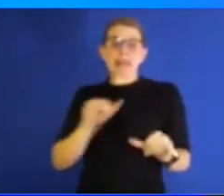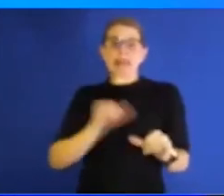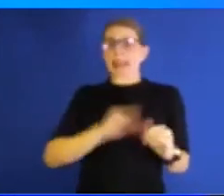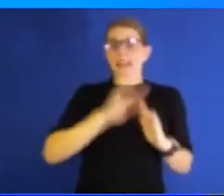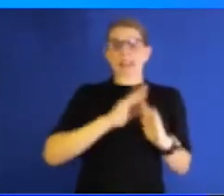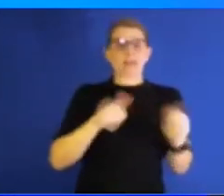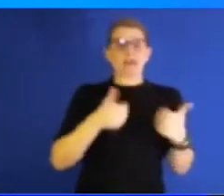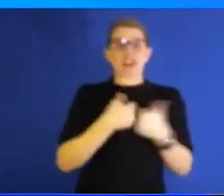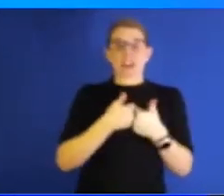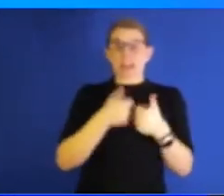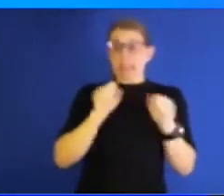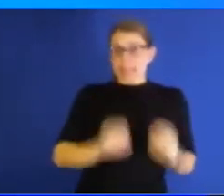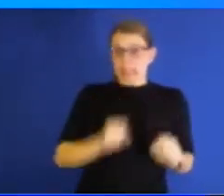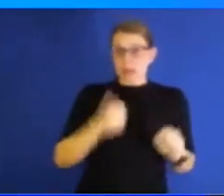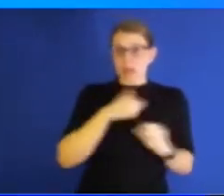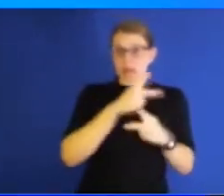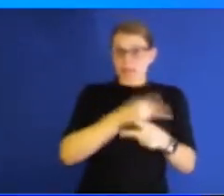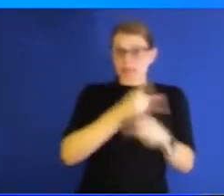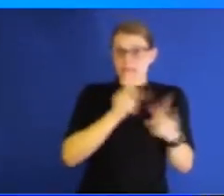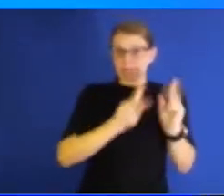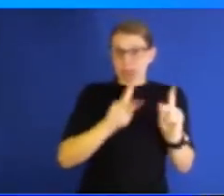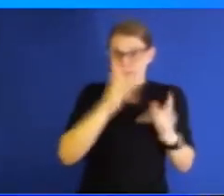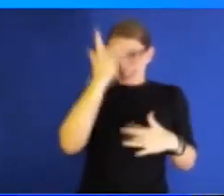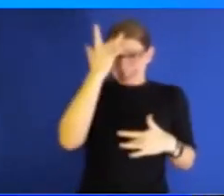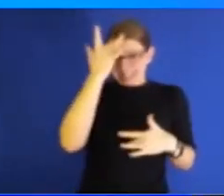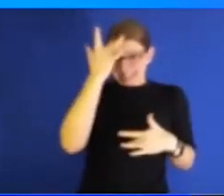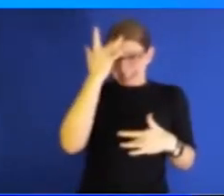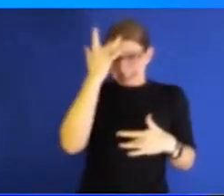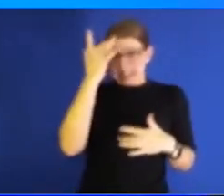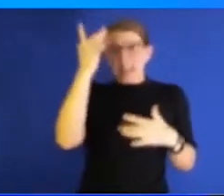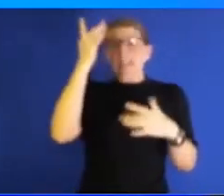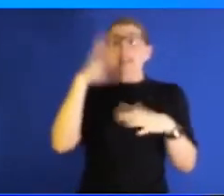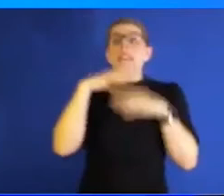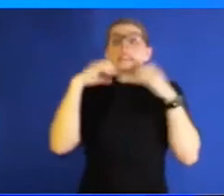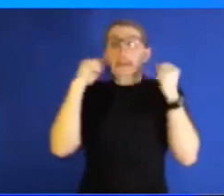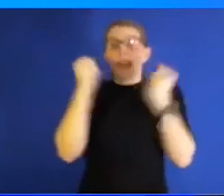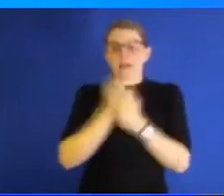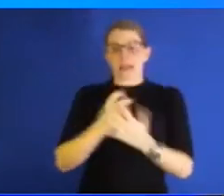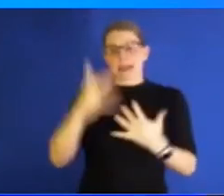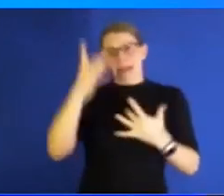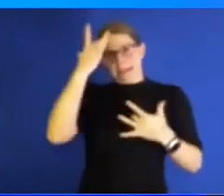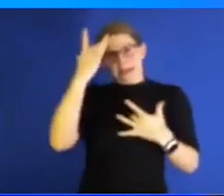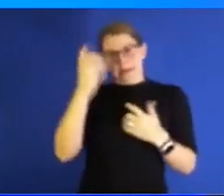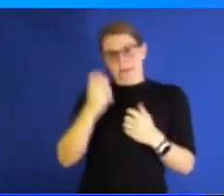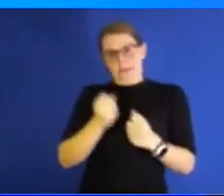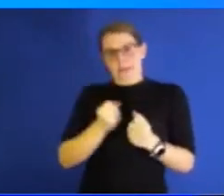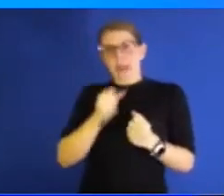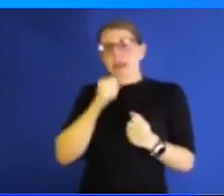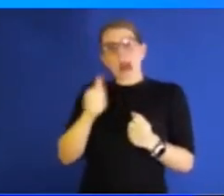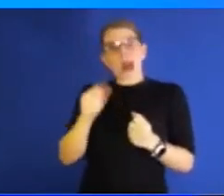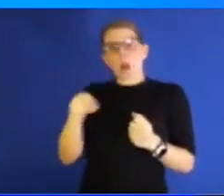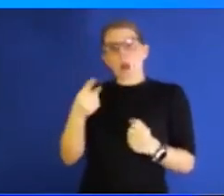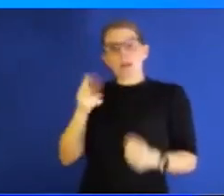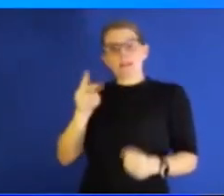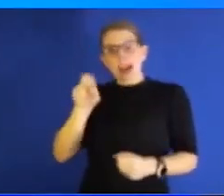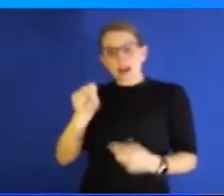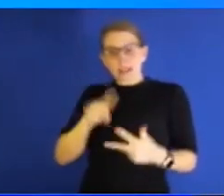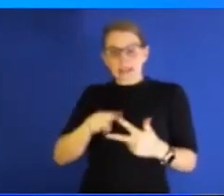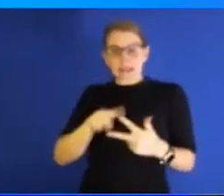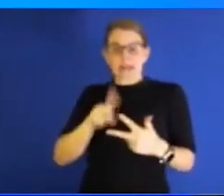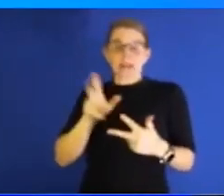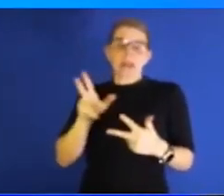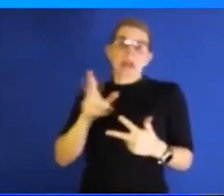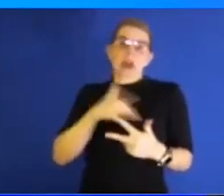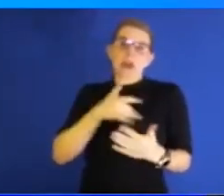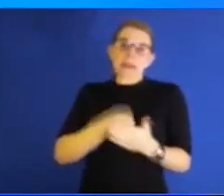we take care of those people that are sick? Sick of everything. Not just the virus, but heart attacks and everything